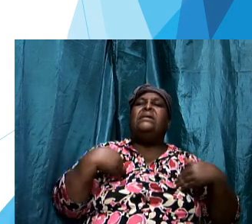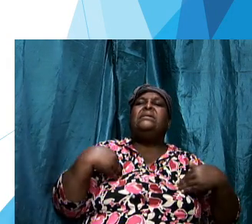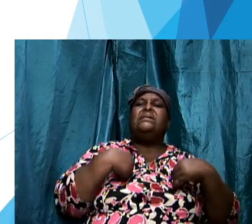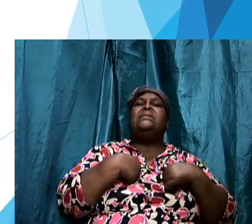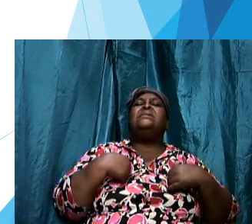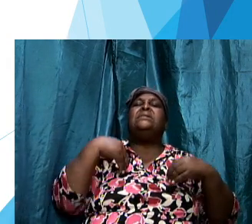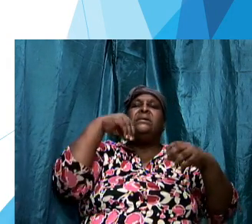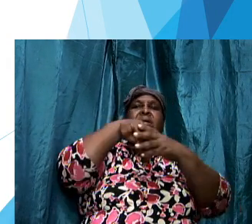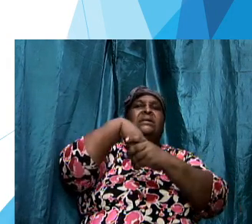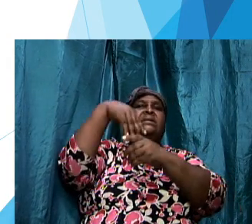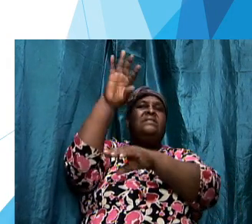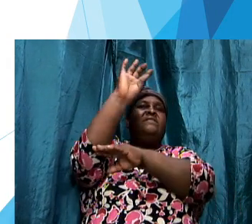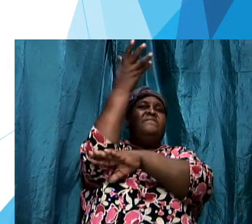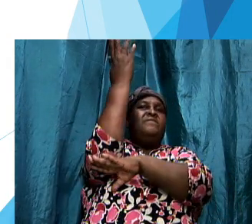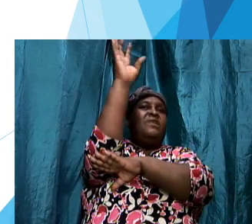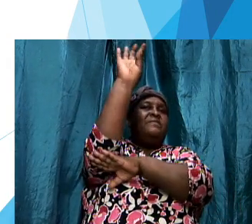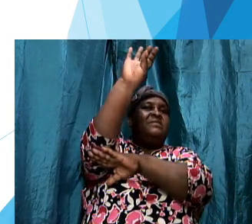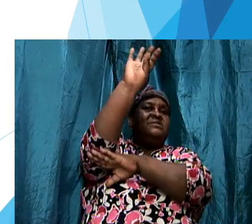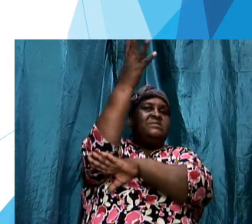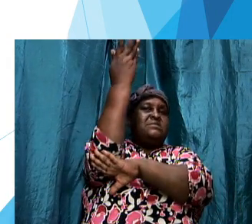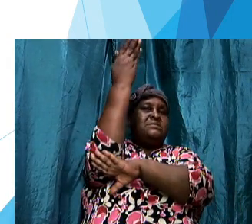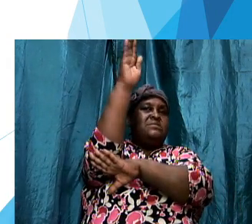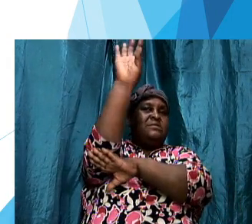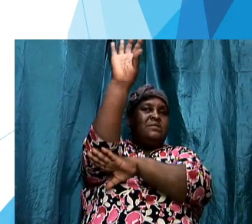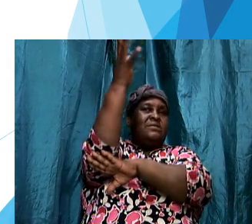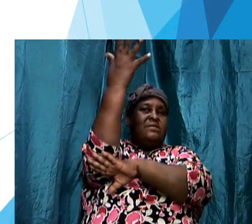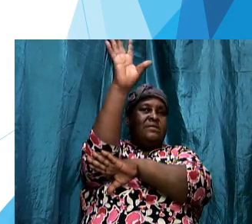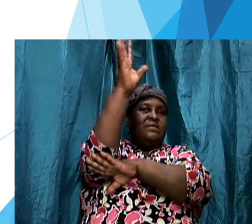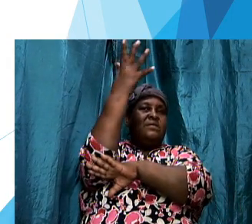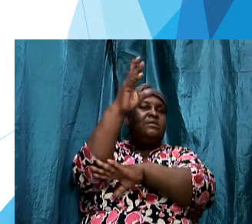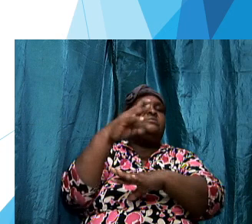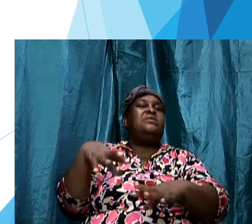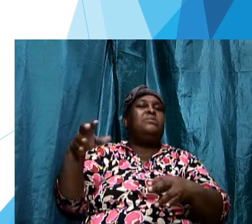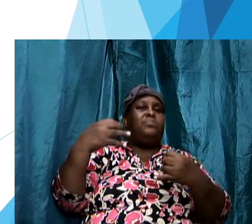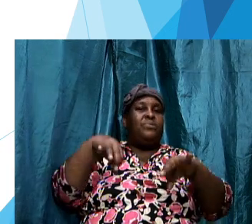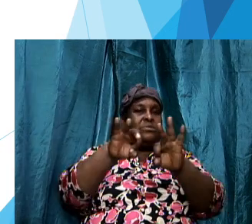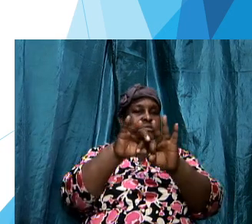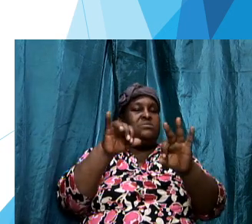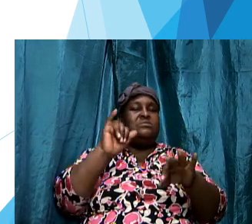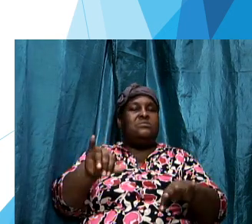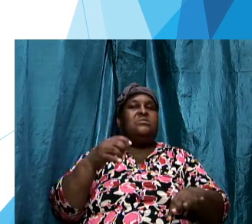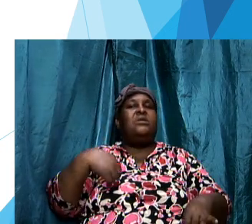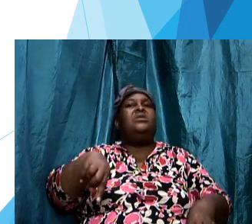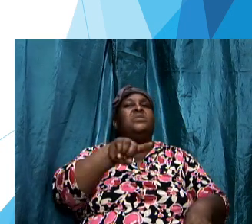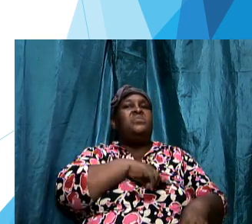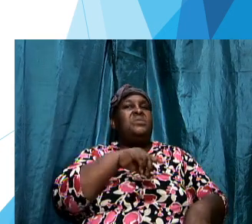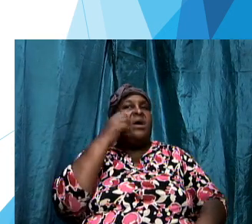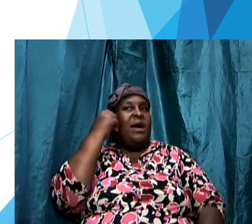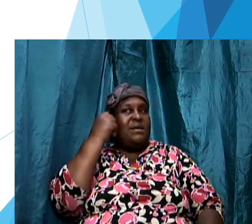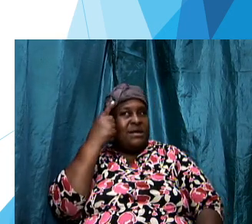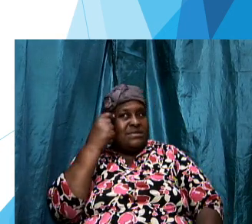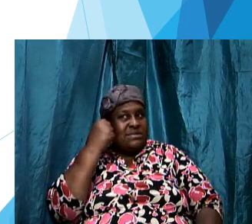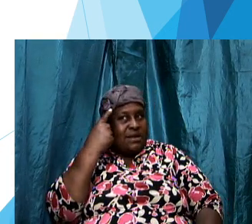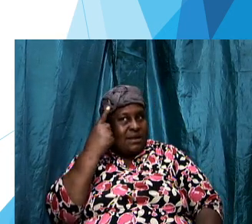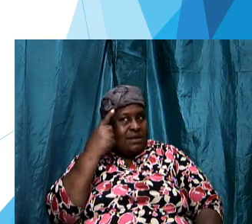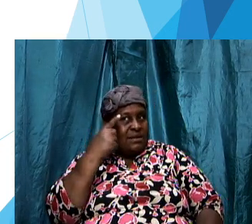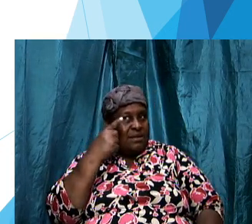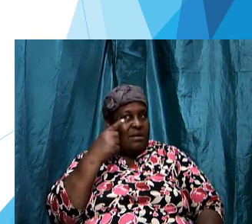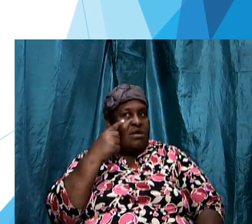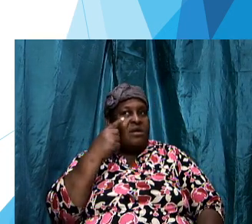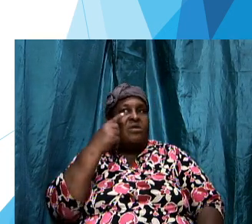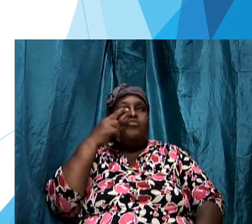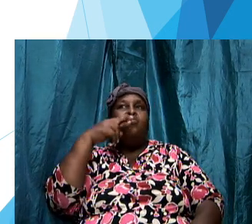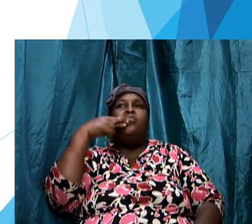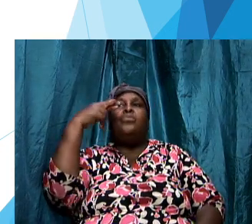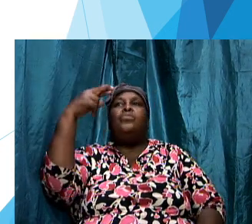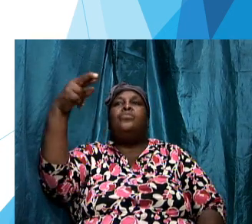important that we understand that carefully the roar of a lion literally